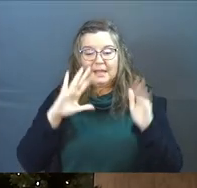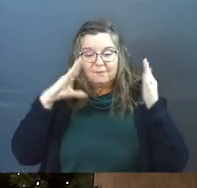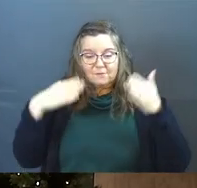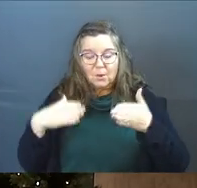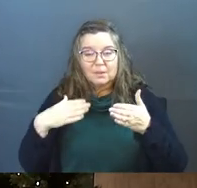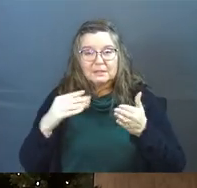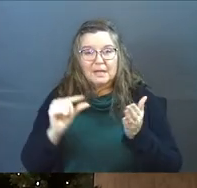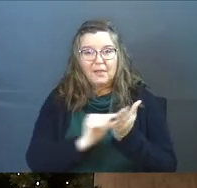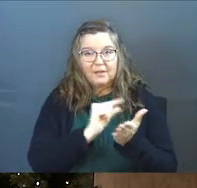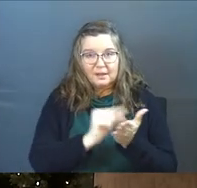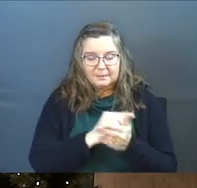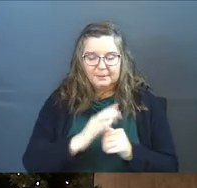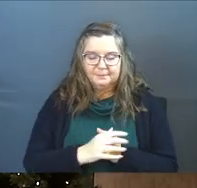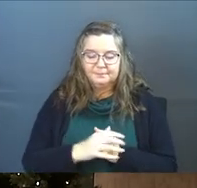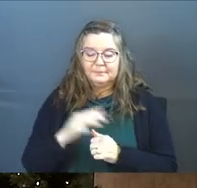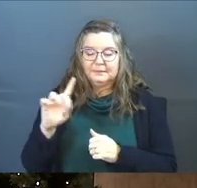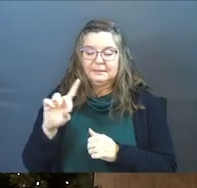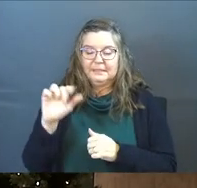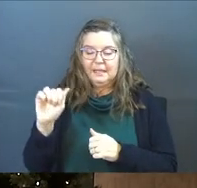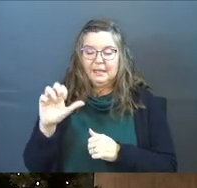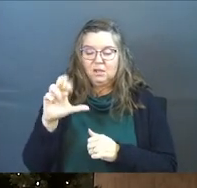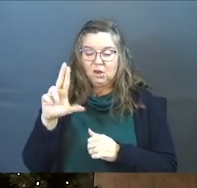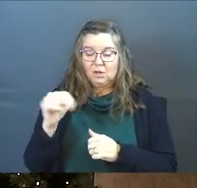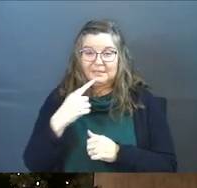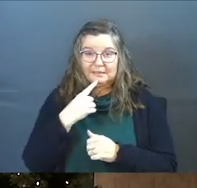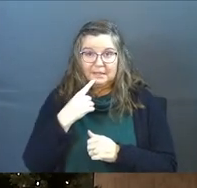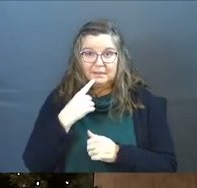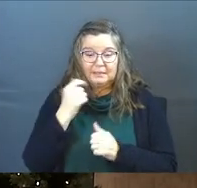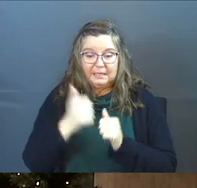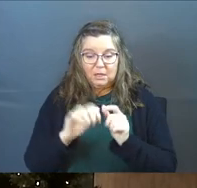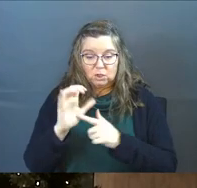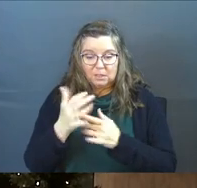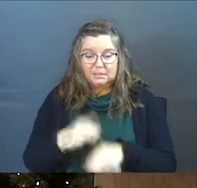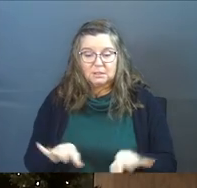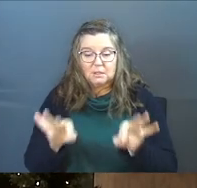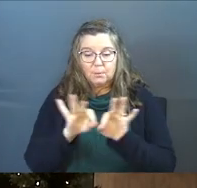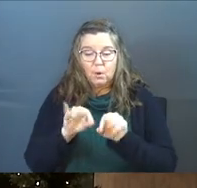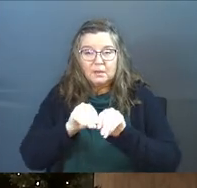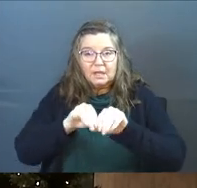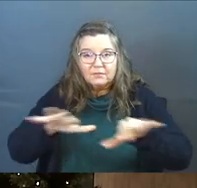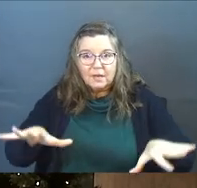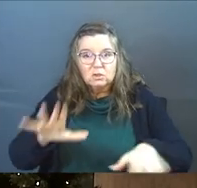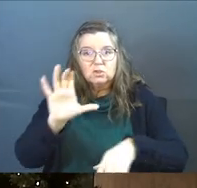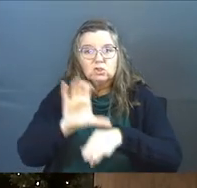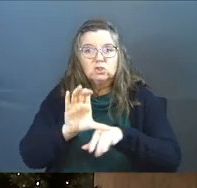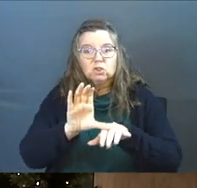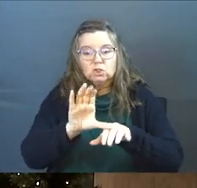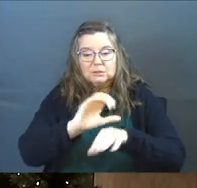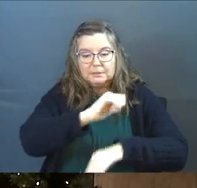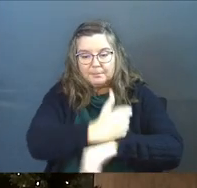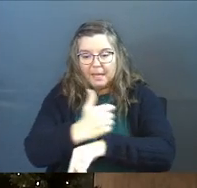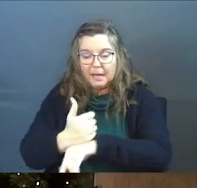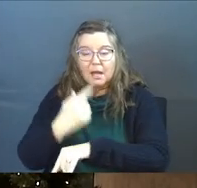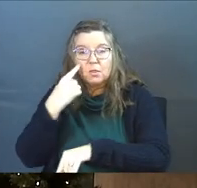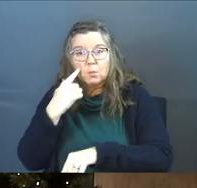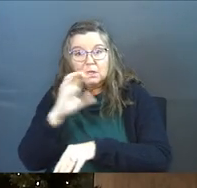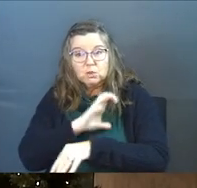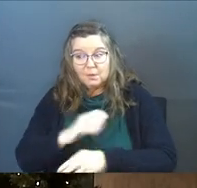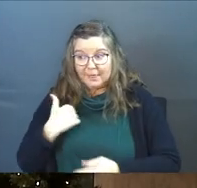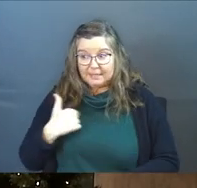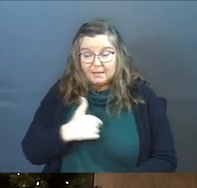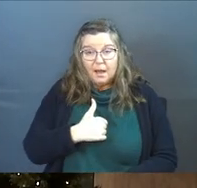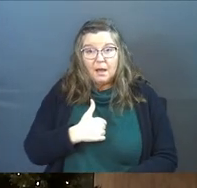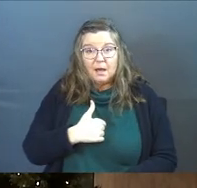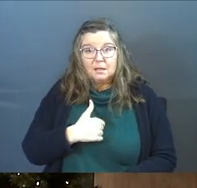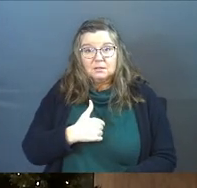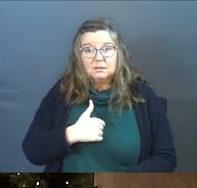about him. D.A. Carson said it like this. He says, in every culture, it is important for the evangelist, the church planner, and the witnessing Christian, that's us by the